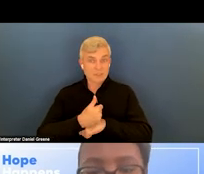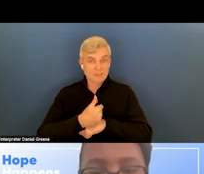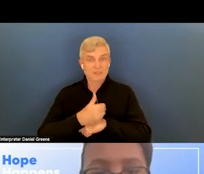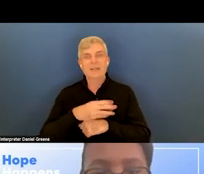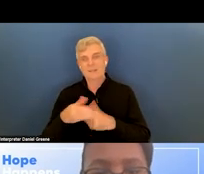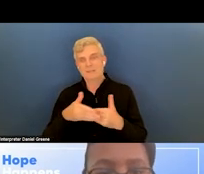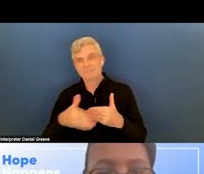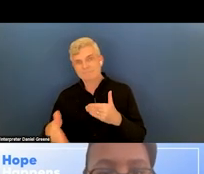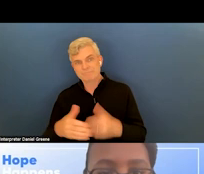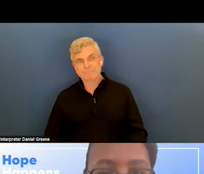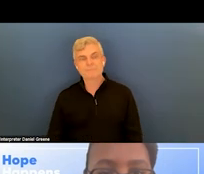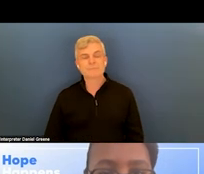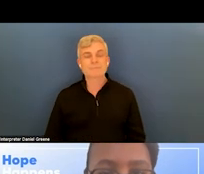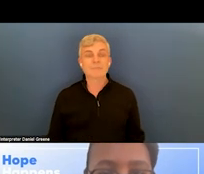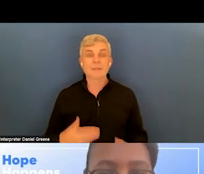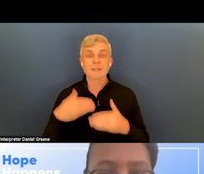So we'll the slide.